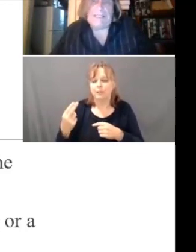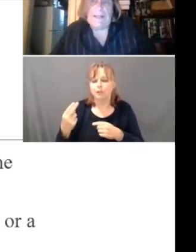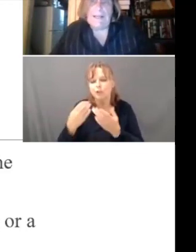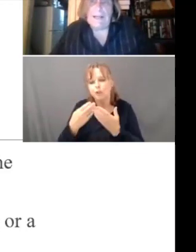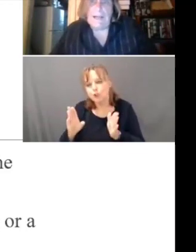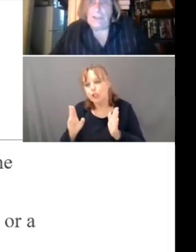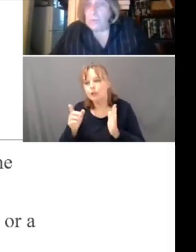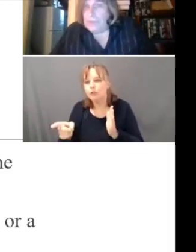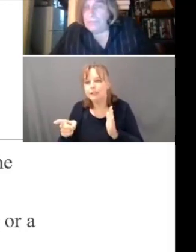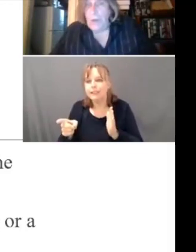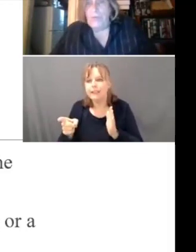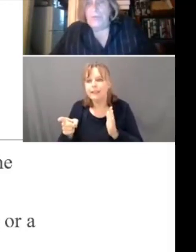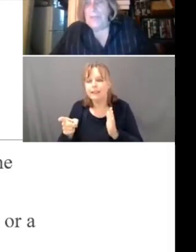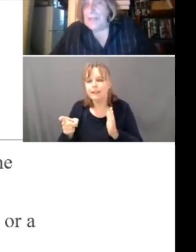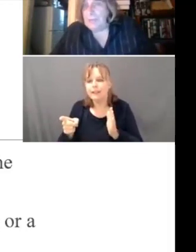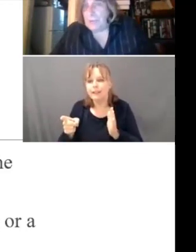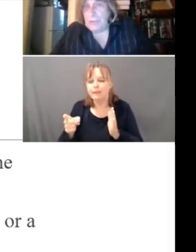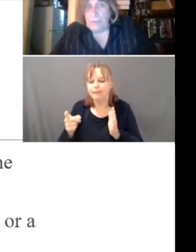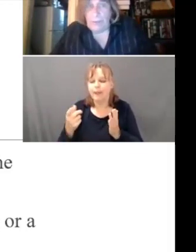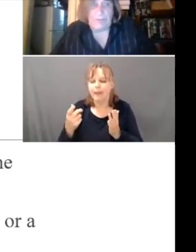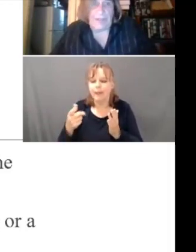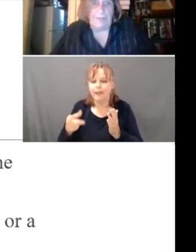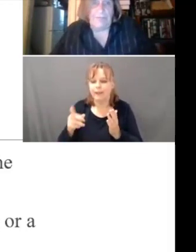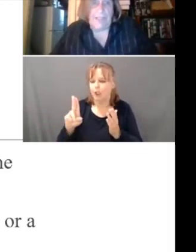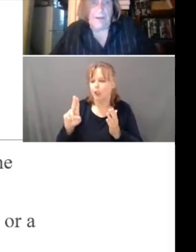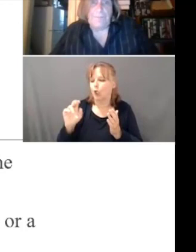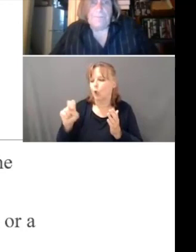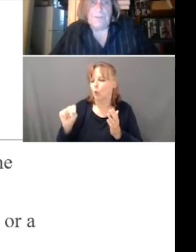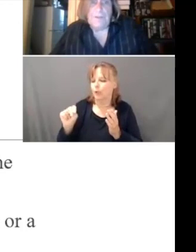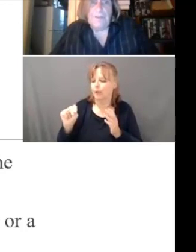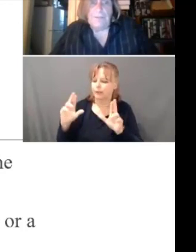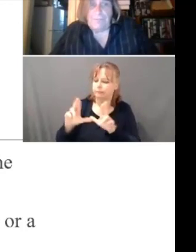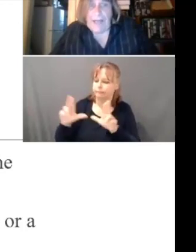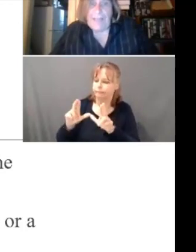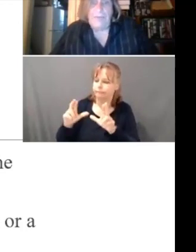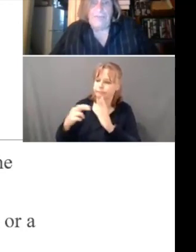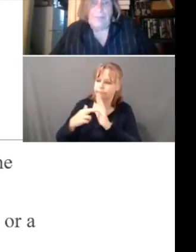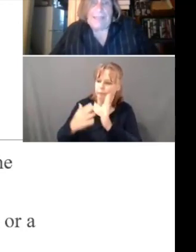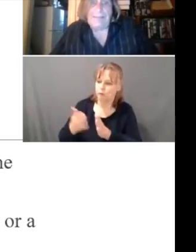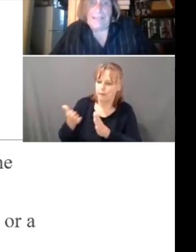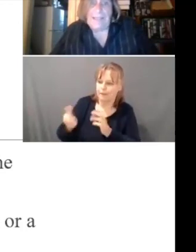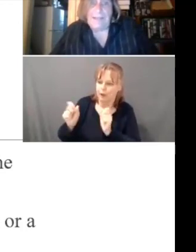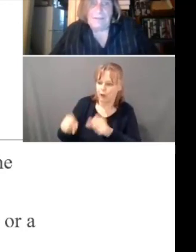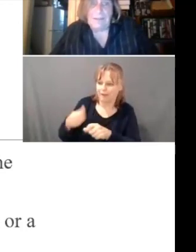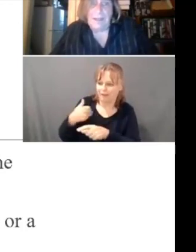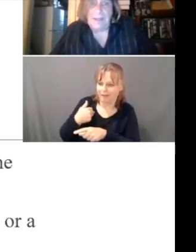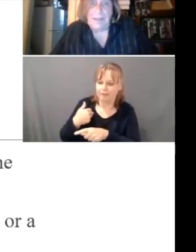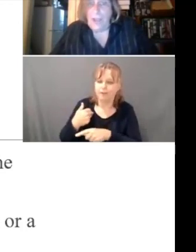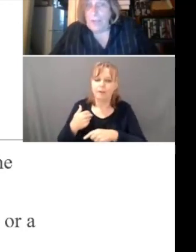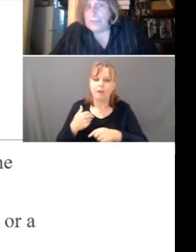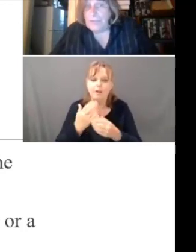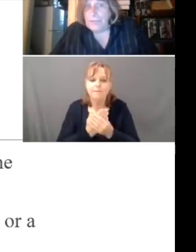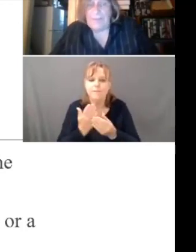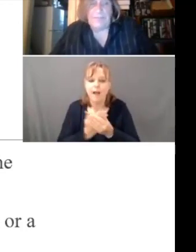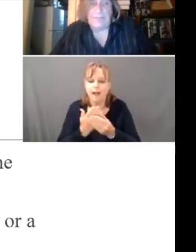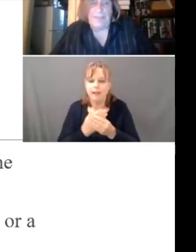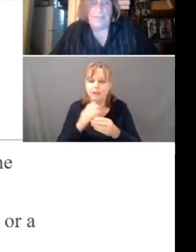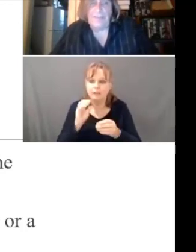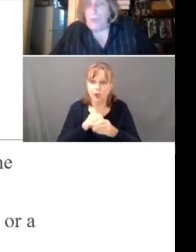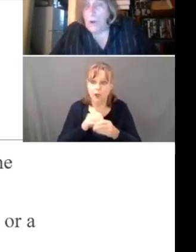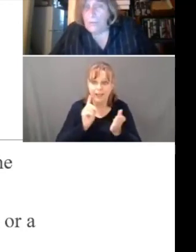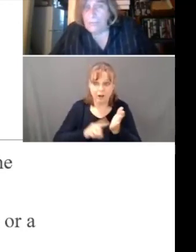speaking union folks. They can have a union representative there. The files are maintained in the Office of